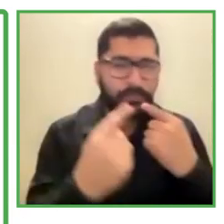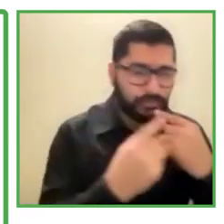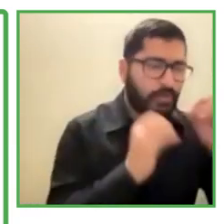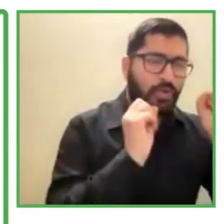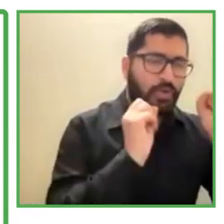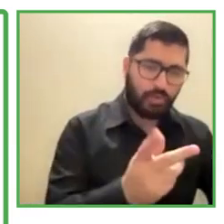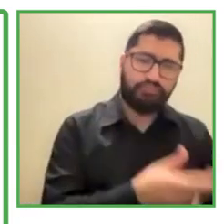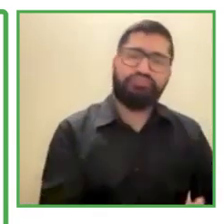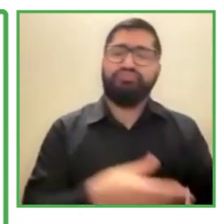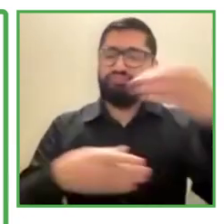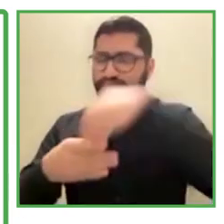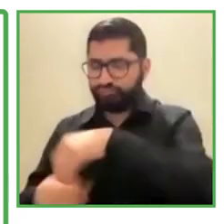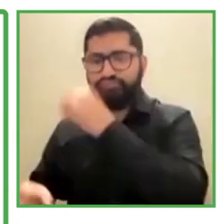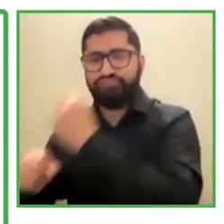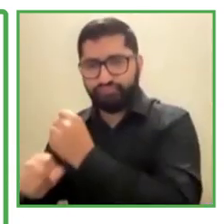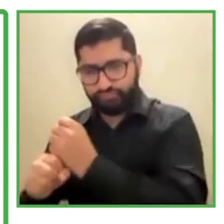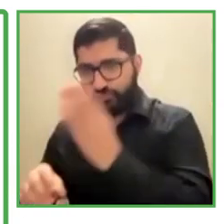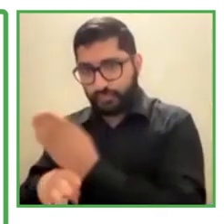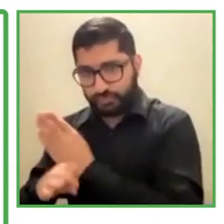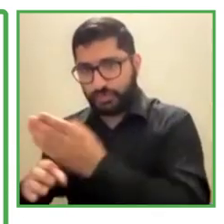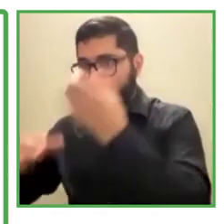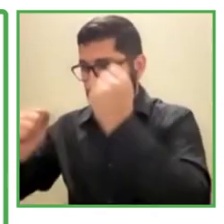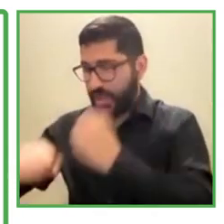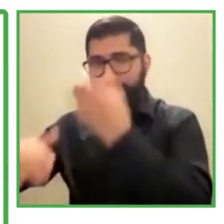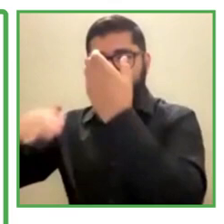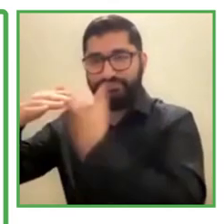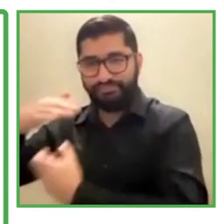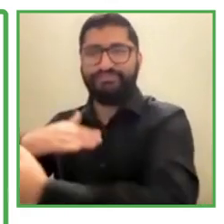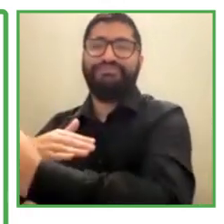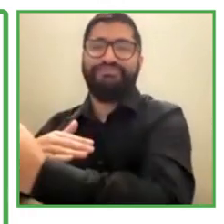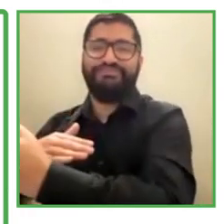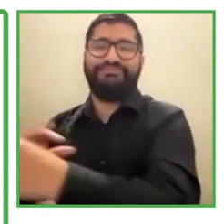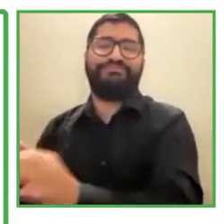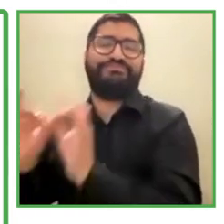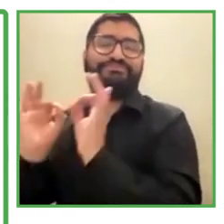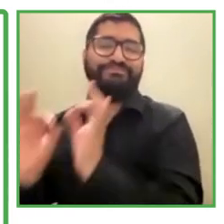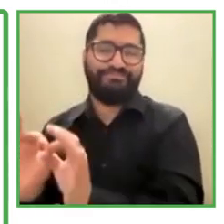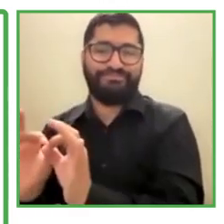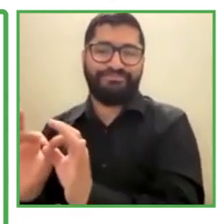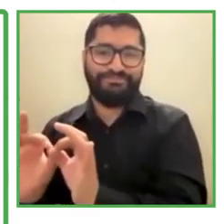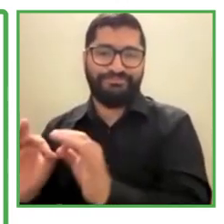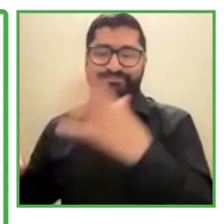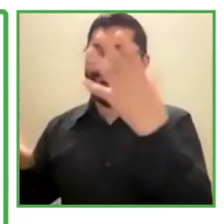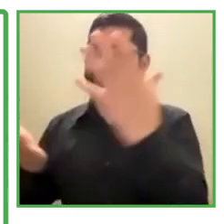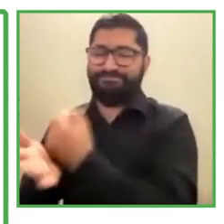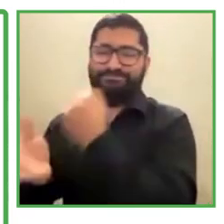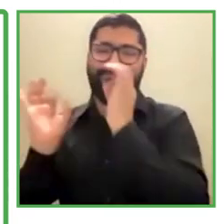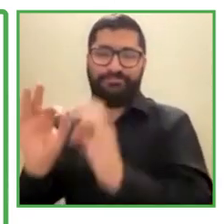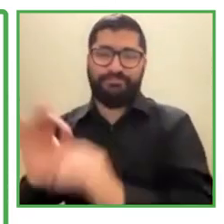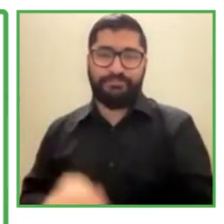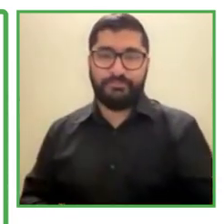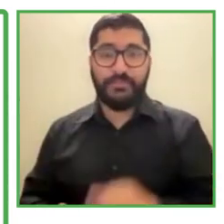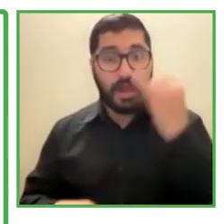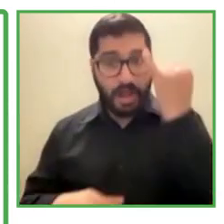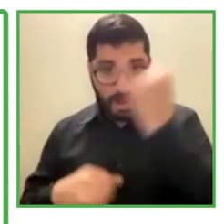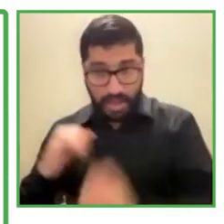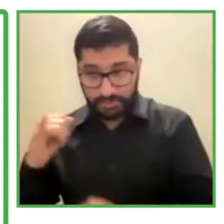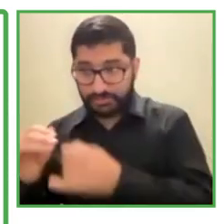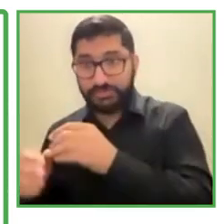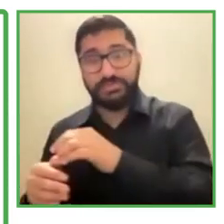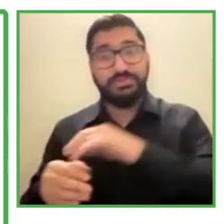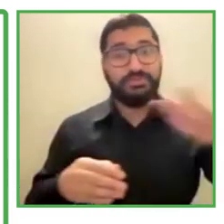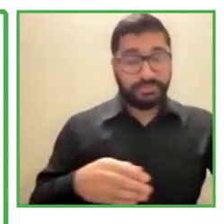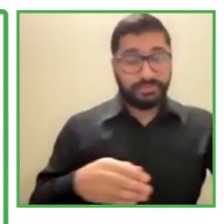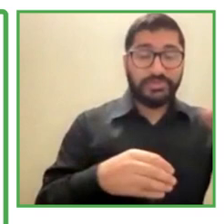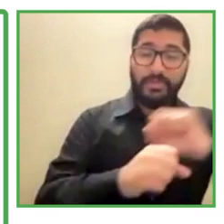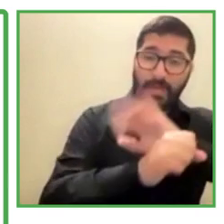bigger problem, because we knew that a lot of people with disabilities, especially in Egypt and in the Arab world, might have a deficiency in access